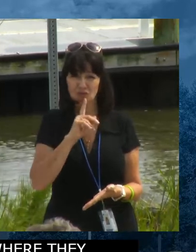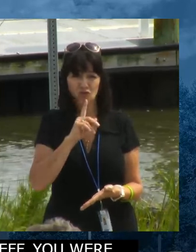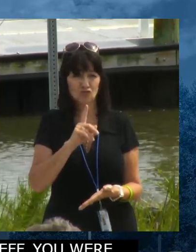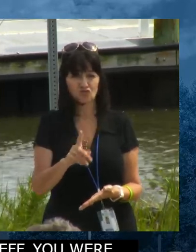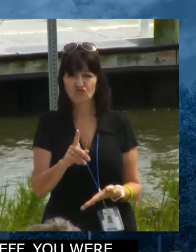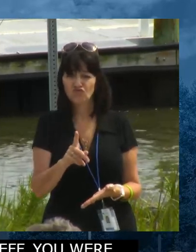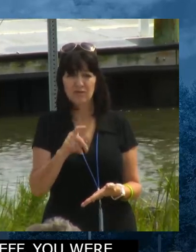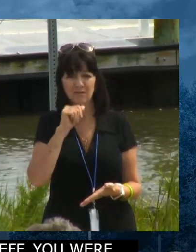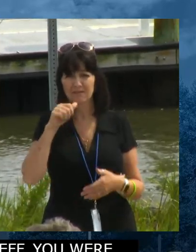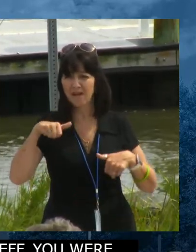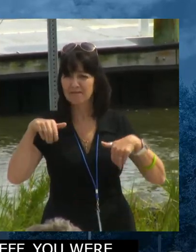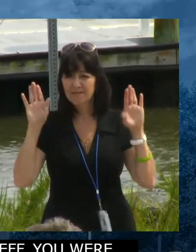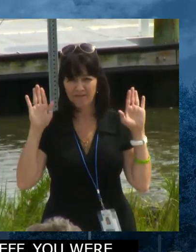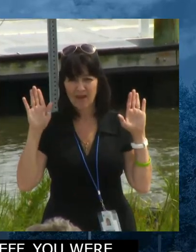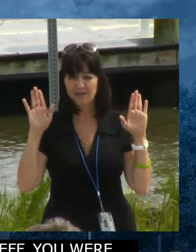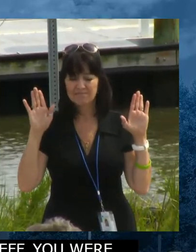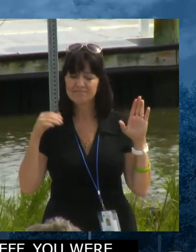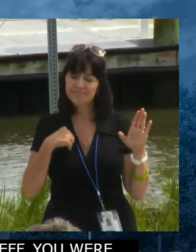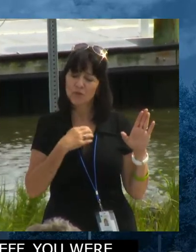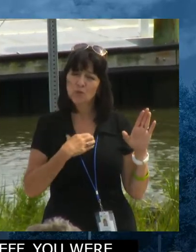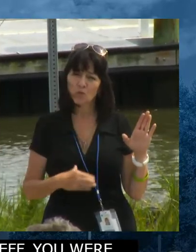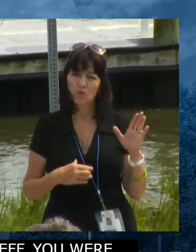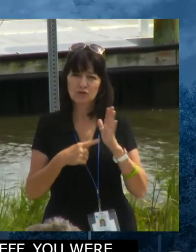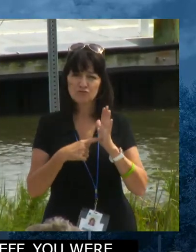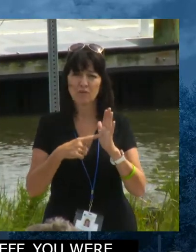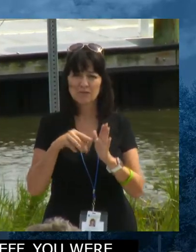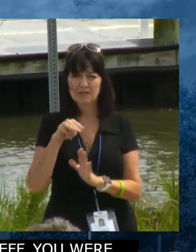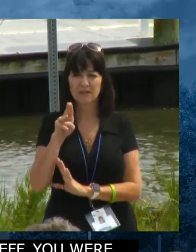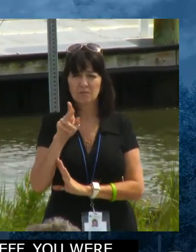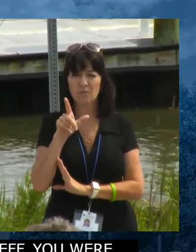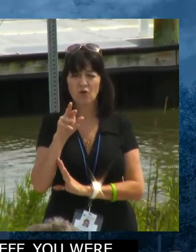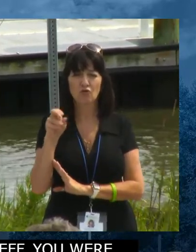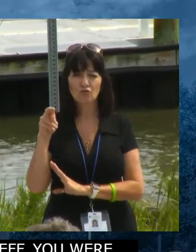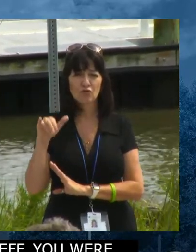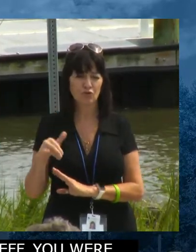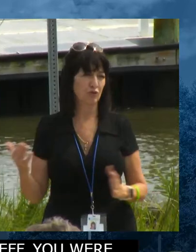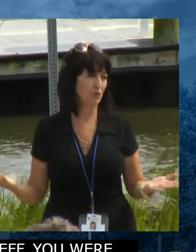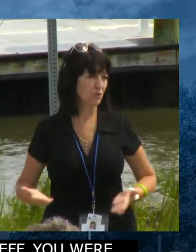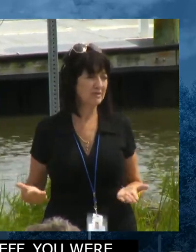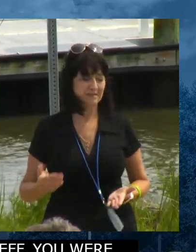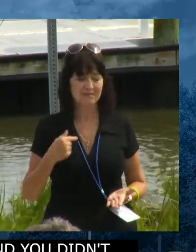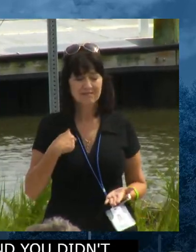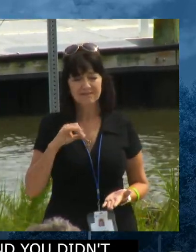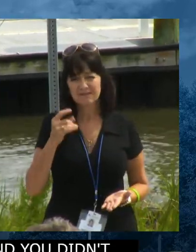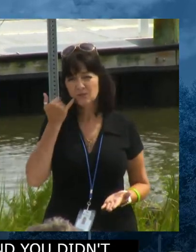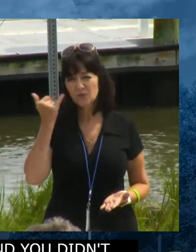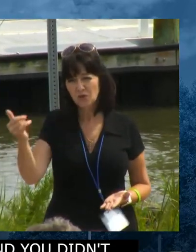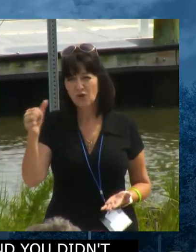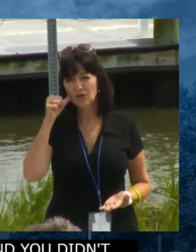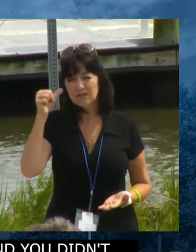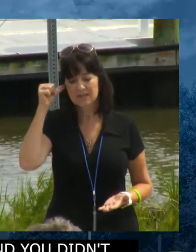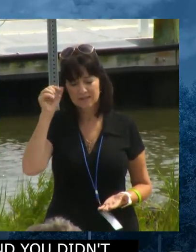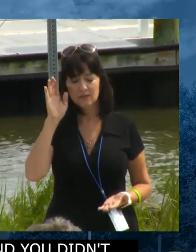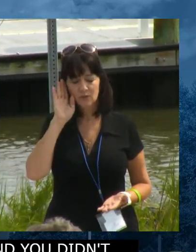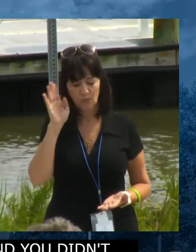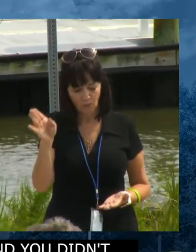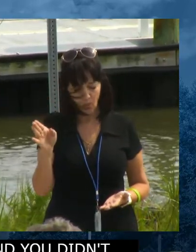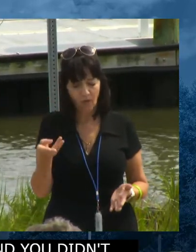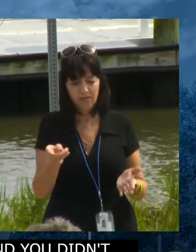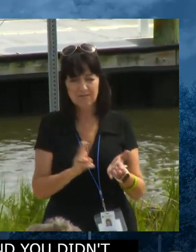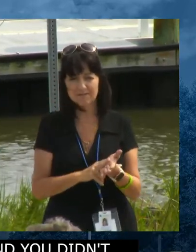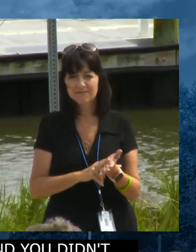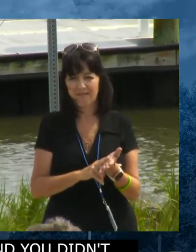Representative Mulrooney, I just wish he was here today. I did call him yesterday and tell him that we're going to finally sign the bill into law. And he was pretty excited.